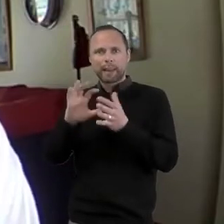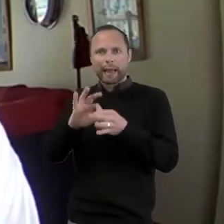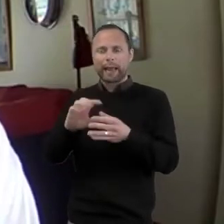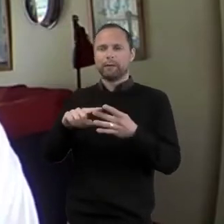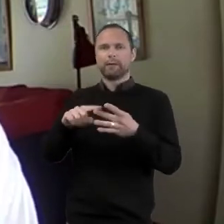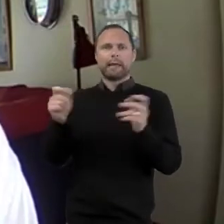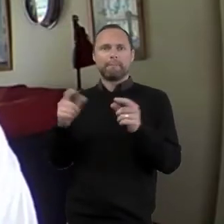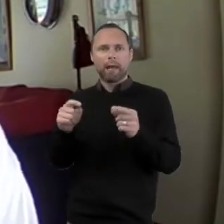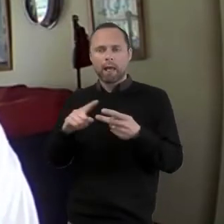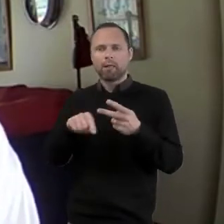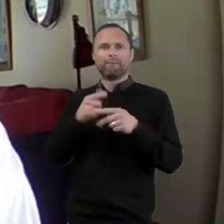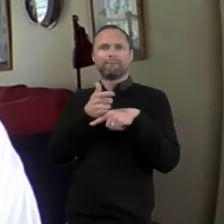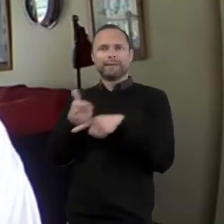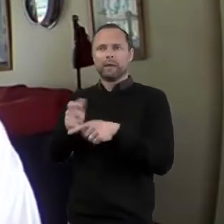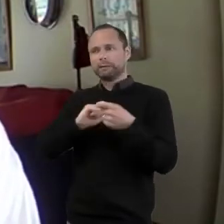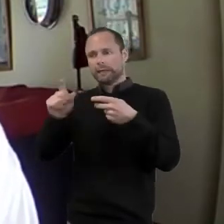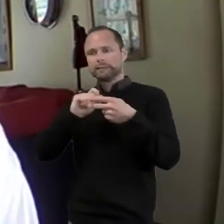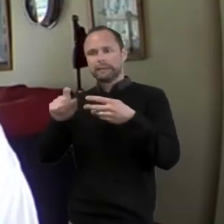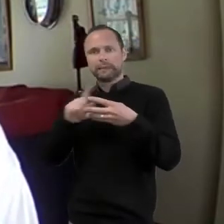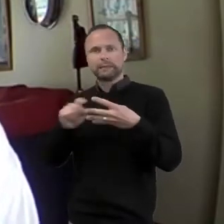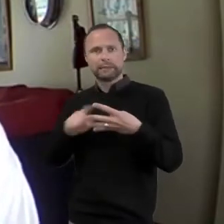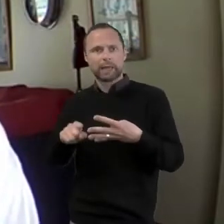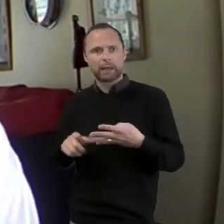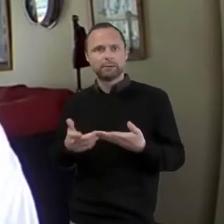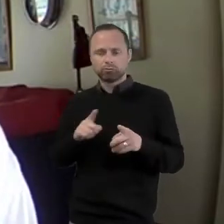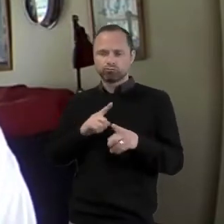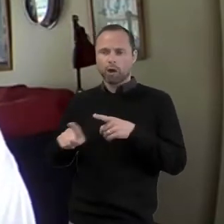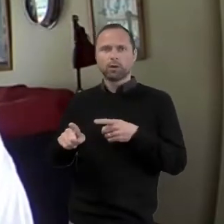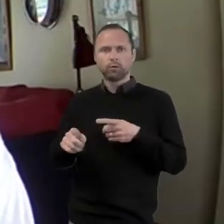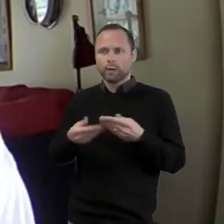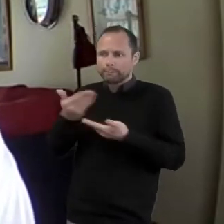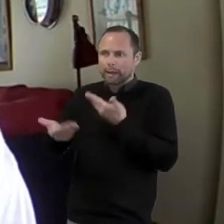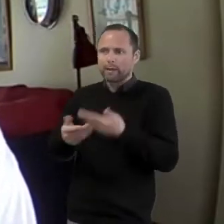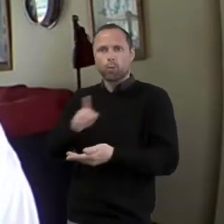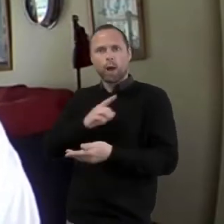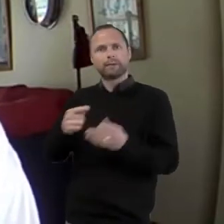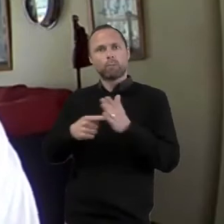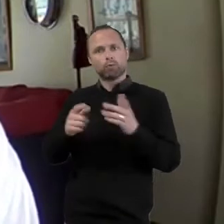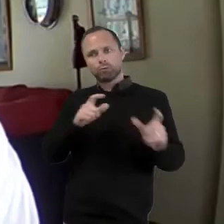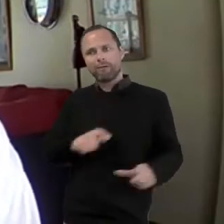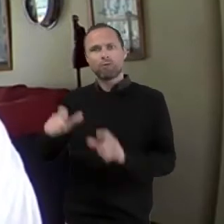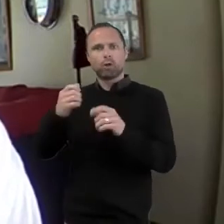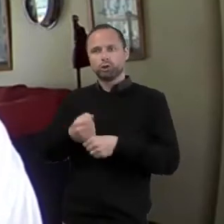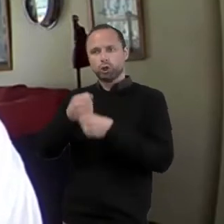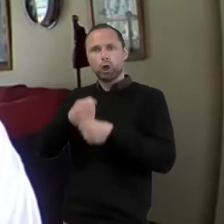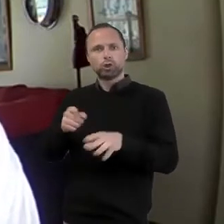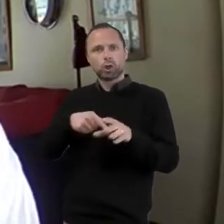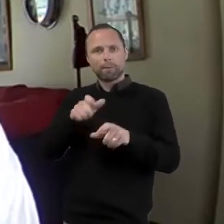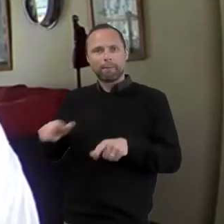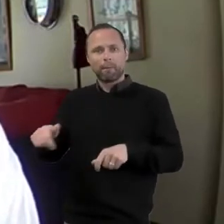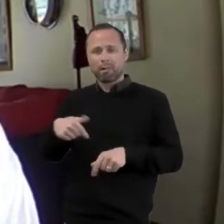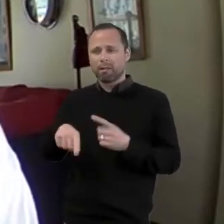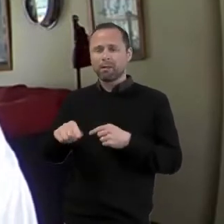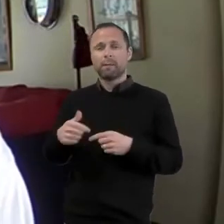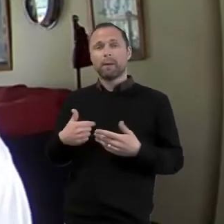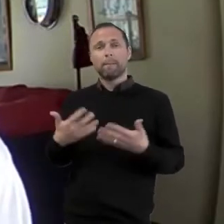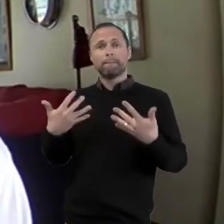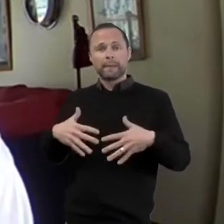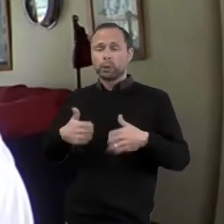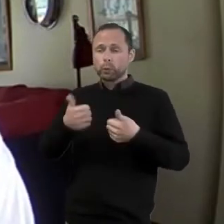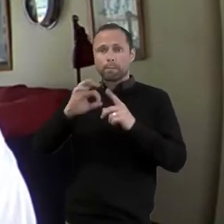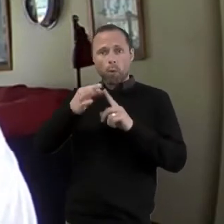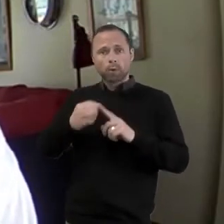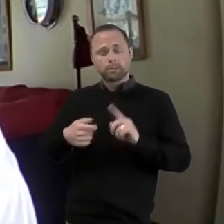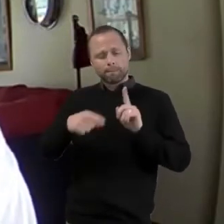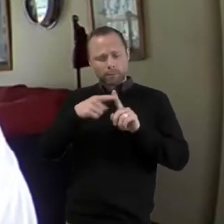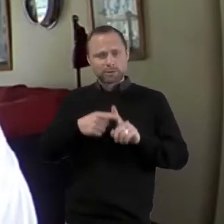justify our roles and keep our ministries going. But there have been some good points in this